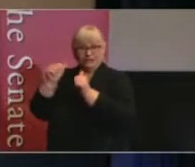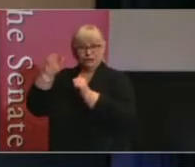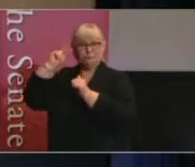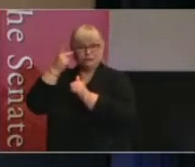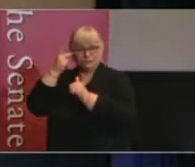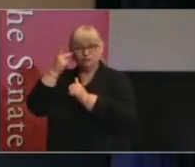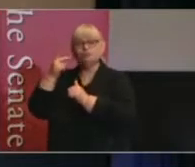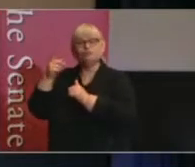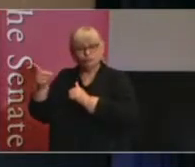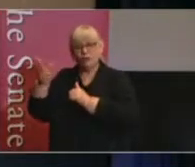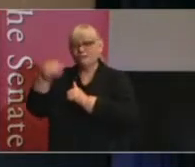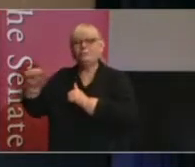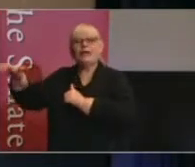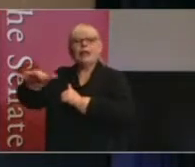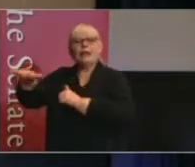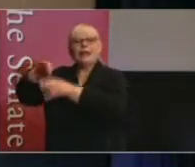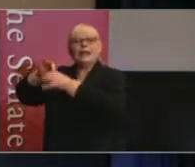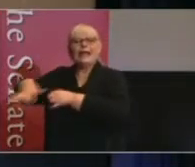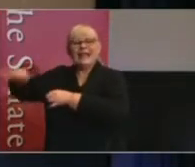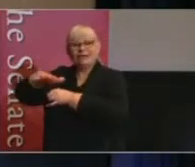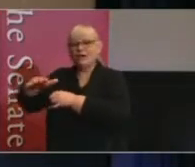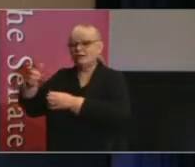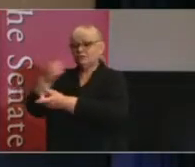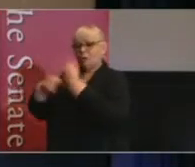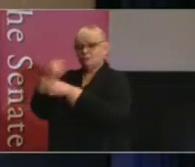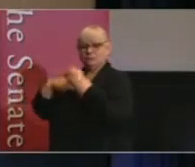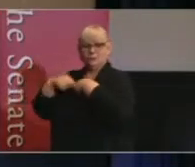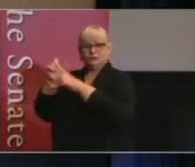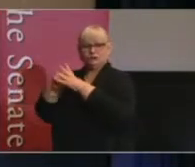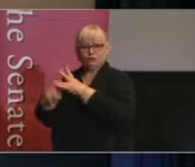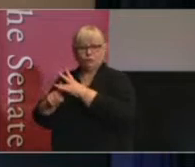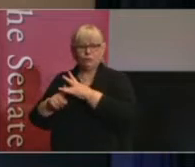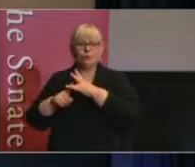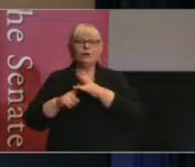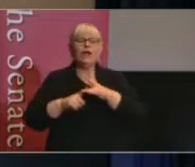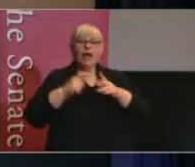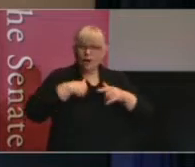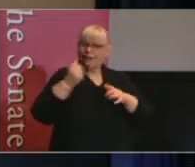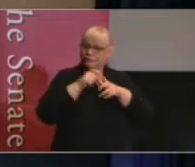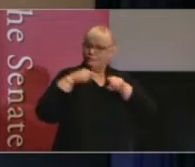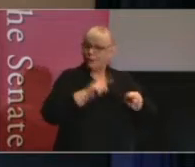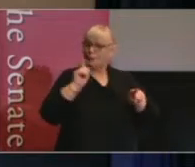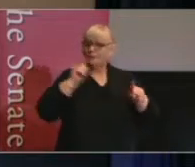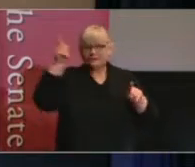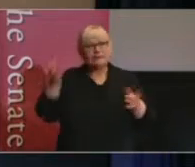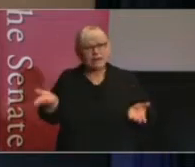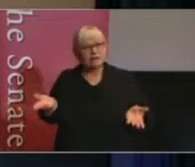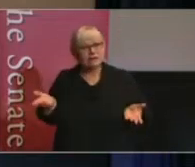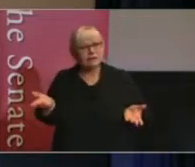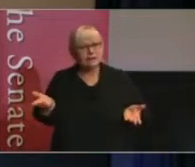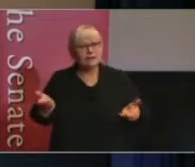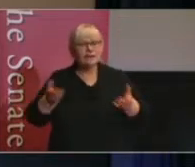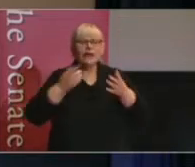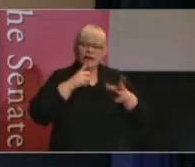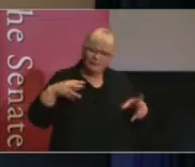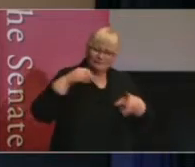mandate. They go about delivering that mandate through their representative capacity involved in the passage of